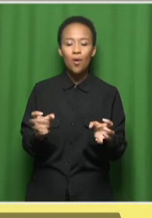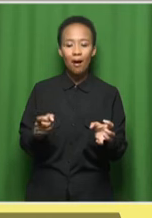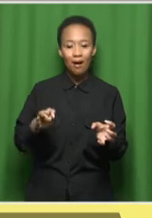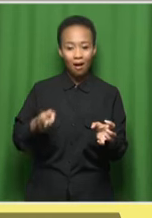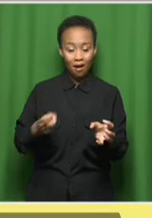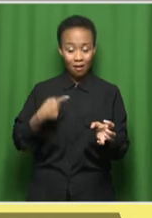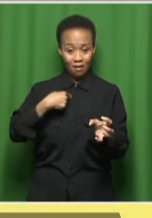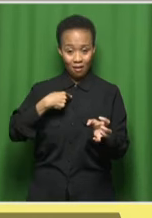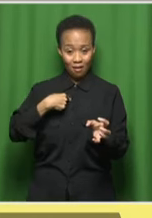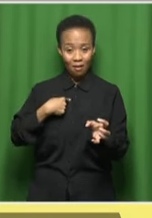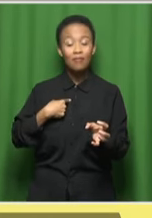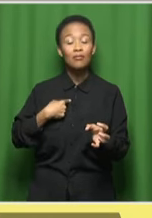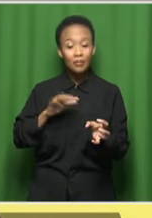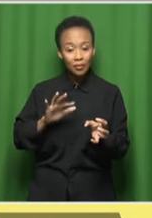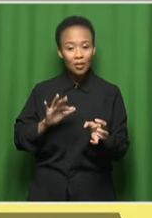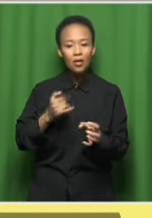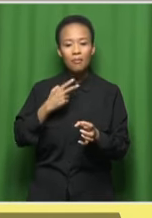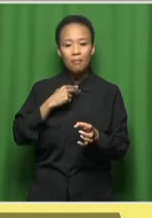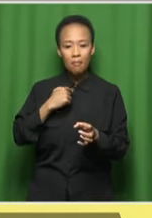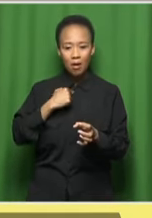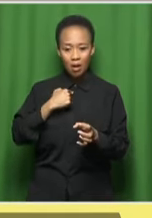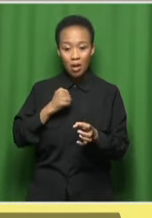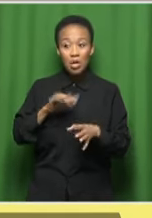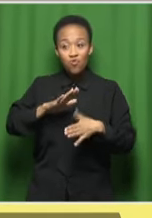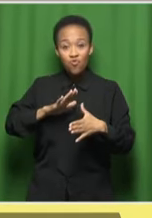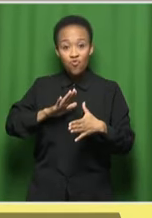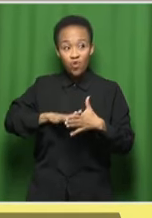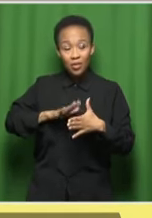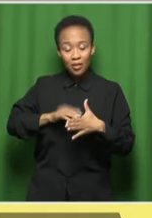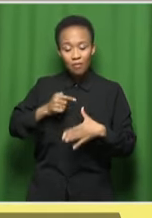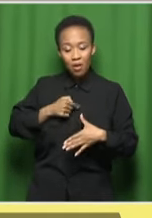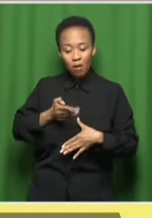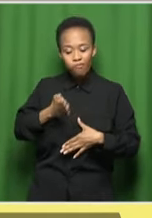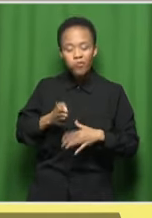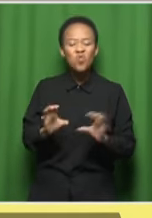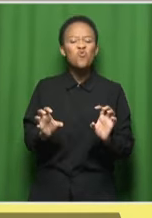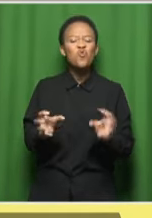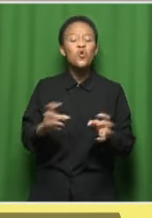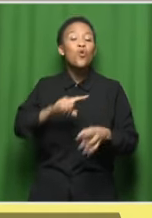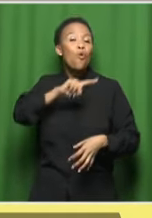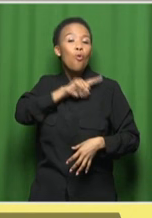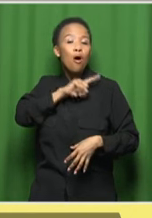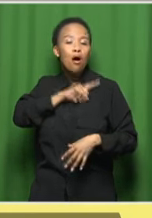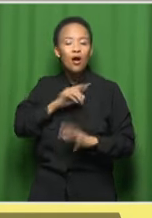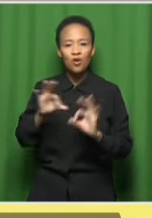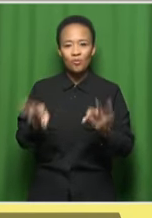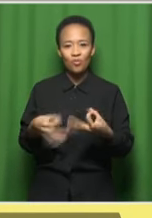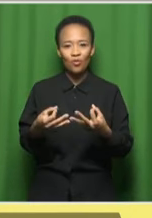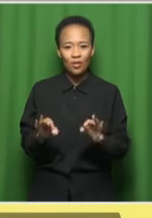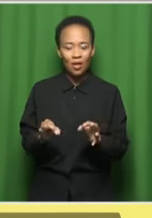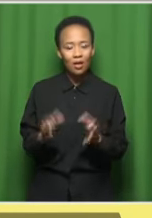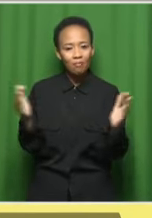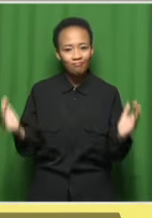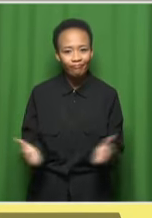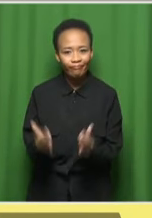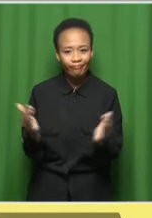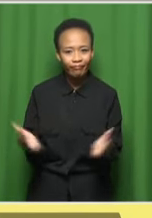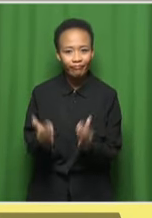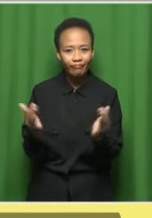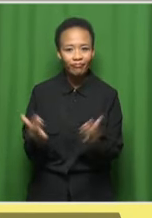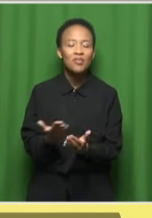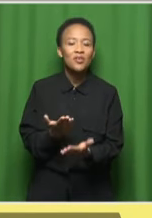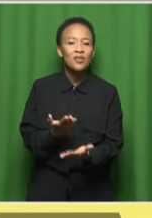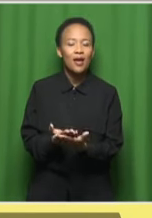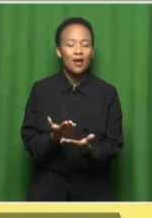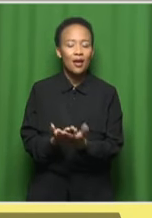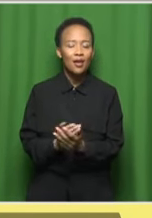personal discourse, actually, to, this is why I'm on radio, to promote this music, to, you know, to